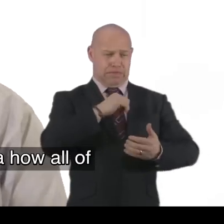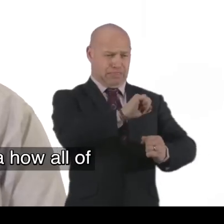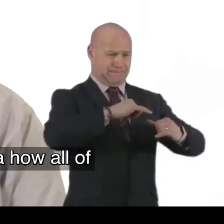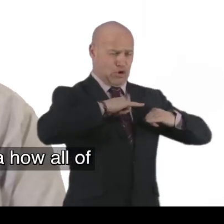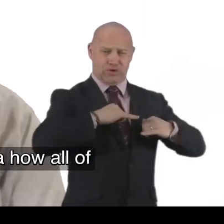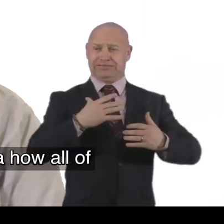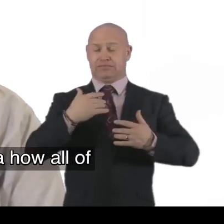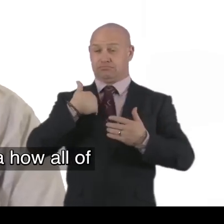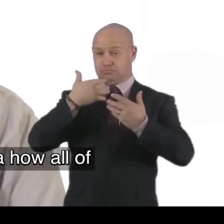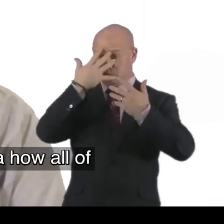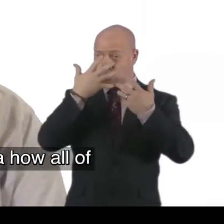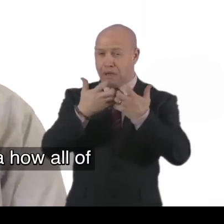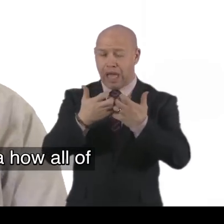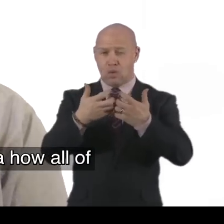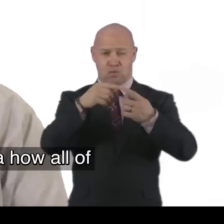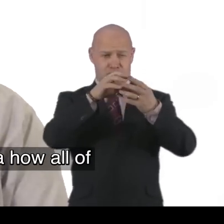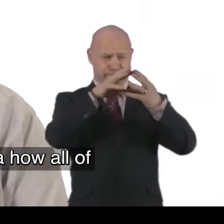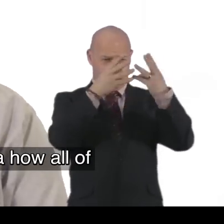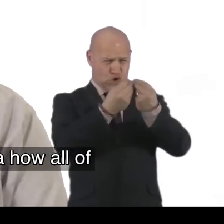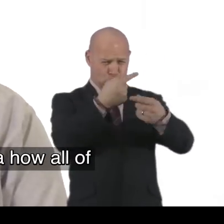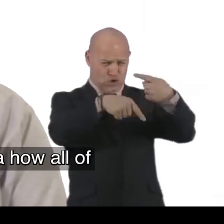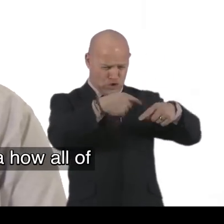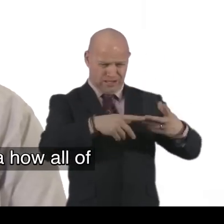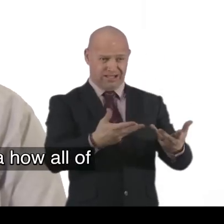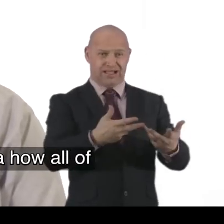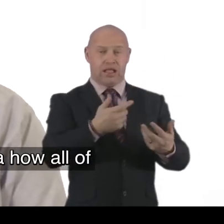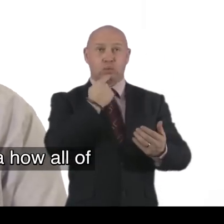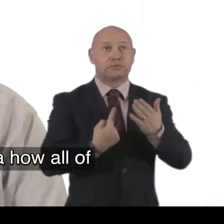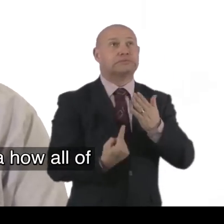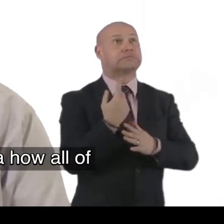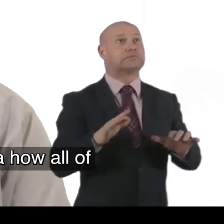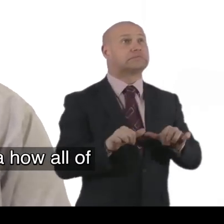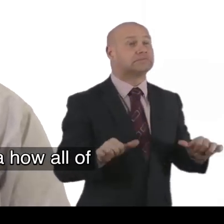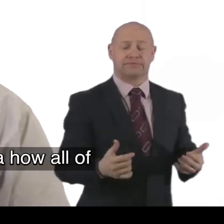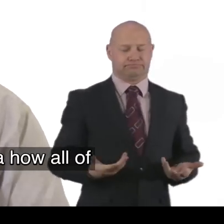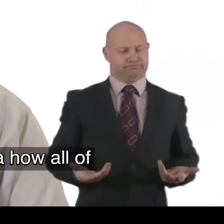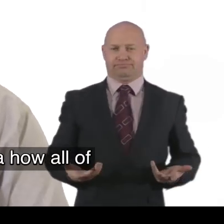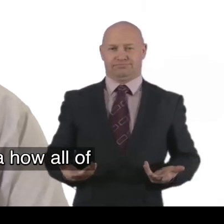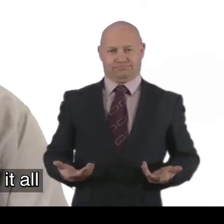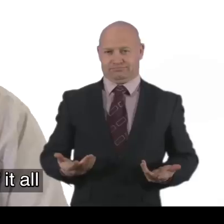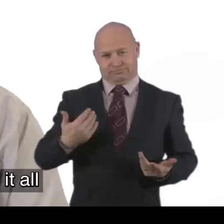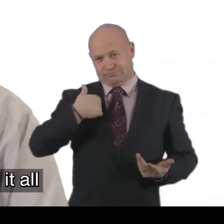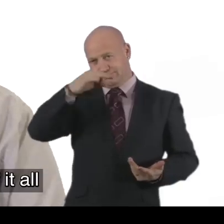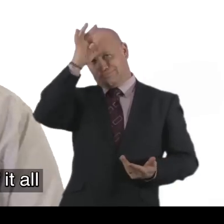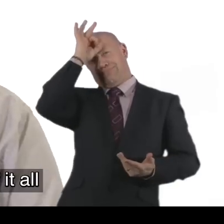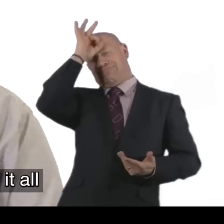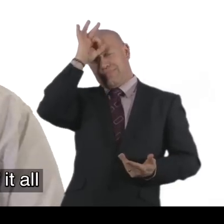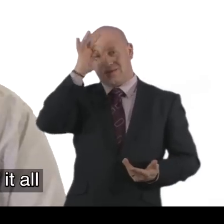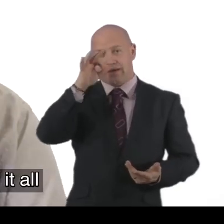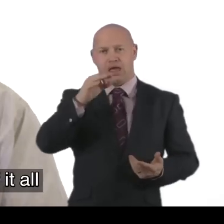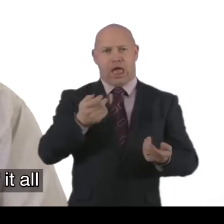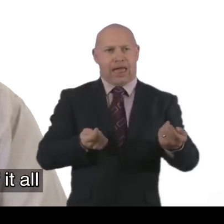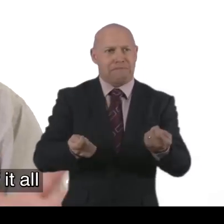having to employ someone. Had no idea. How. All of that. Would. Transpire. How to.